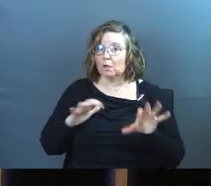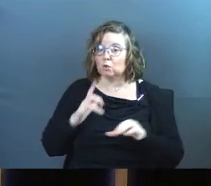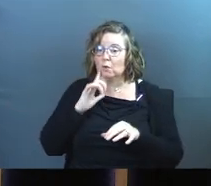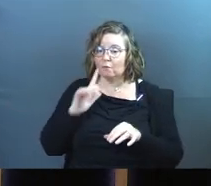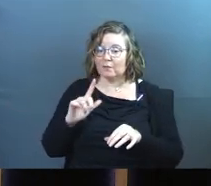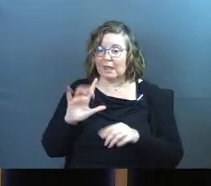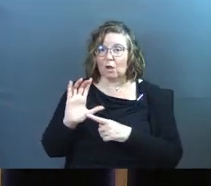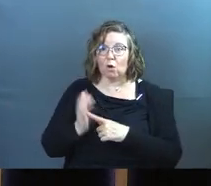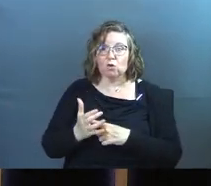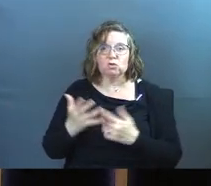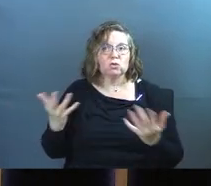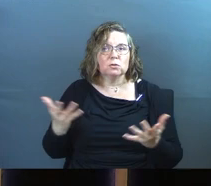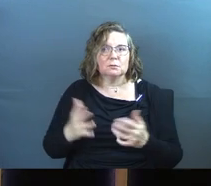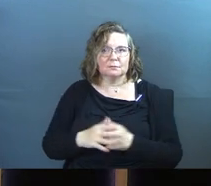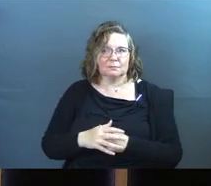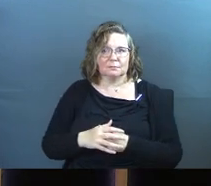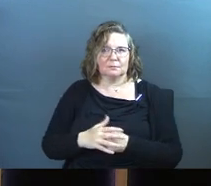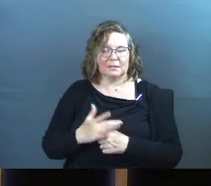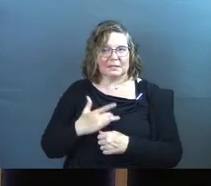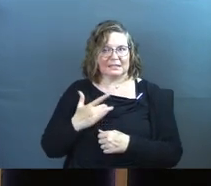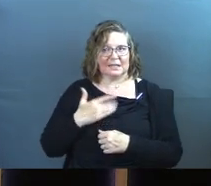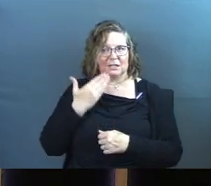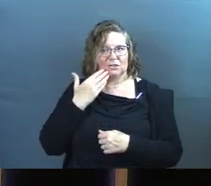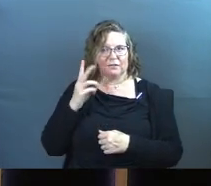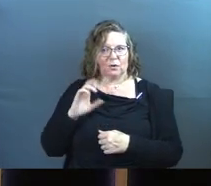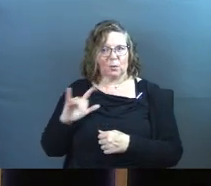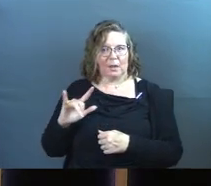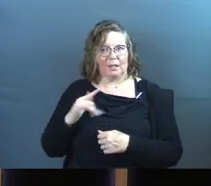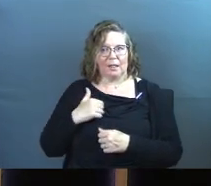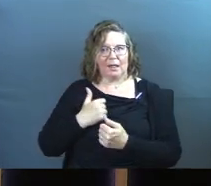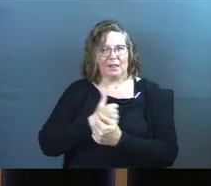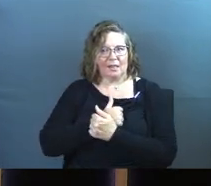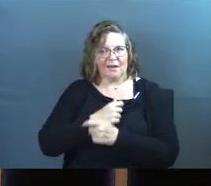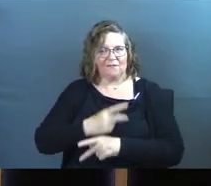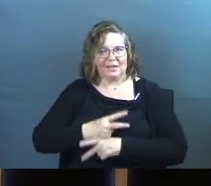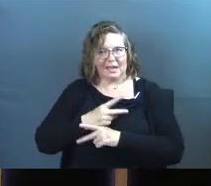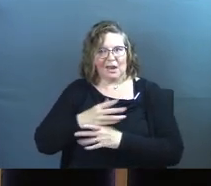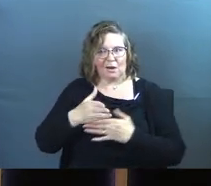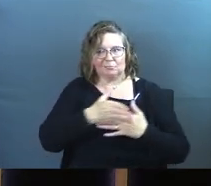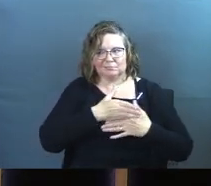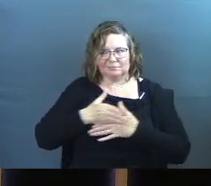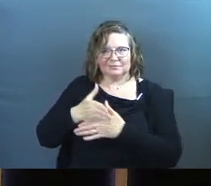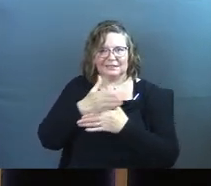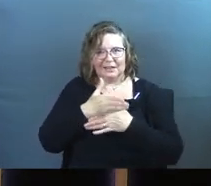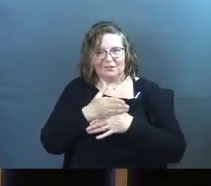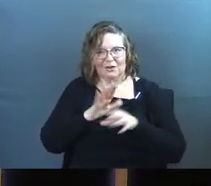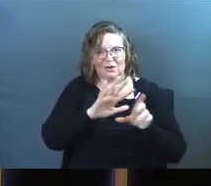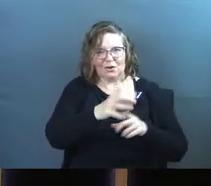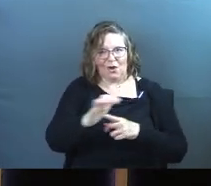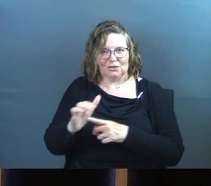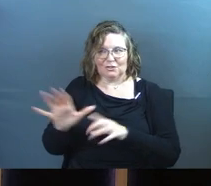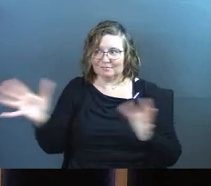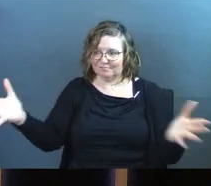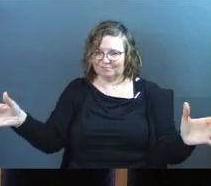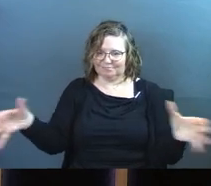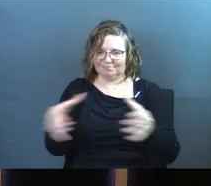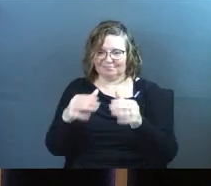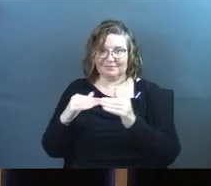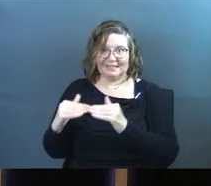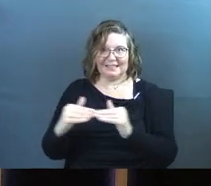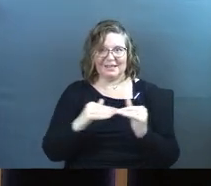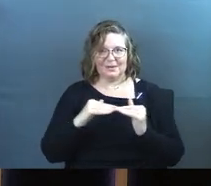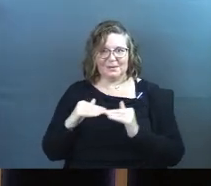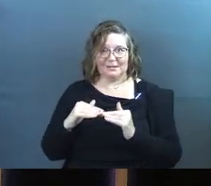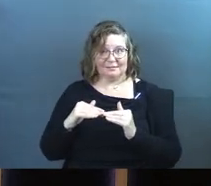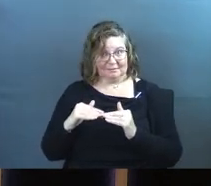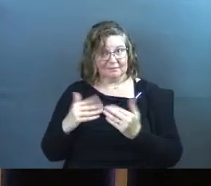do for that culture? The sense of will and love and care between the different people groups. Was God doing something? Was